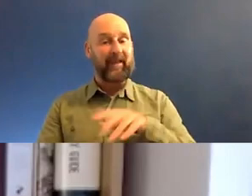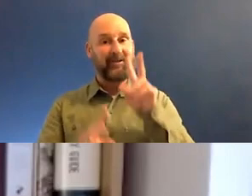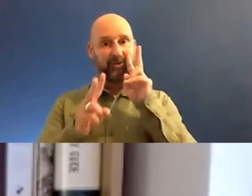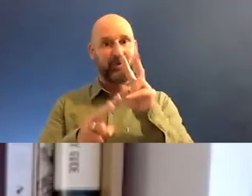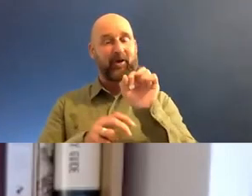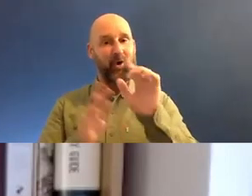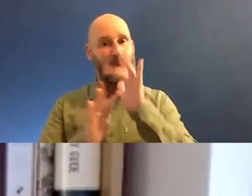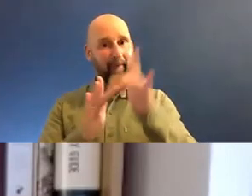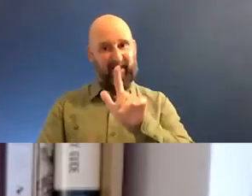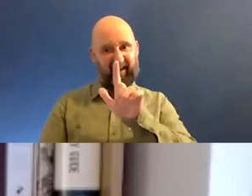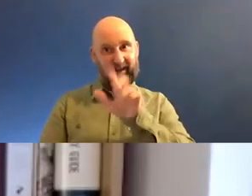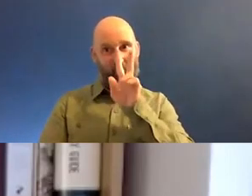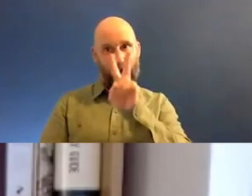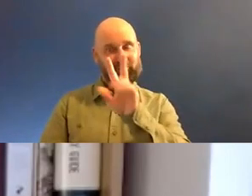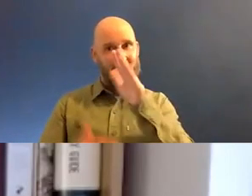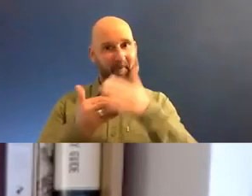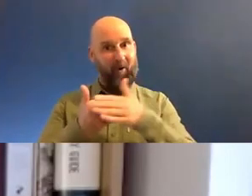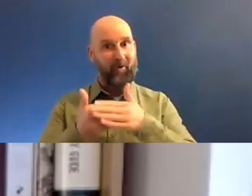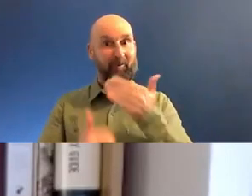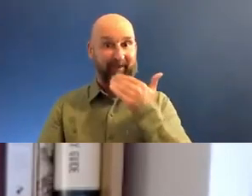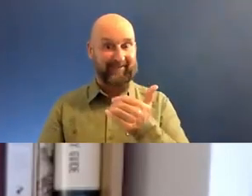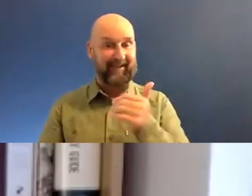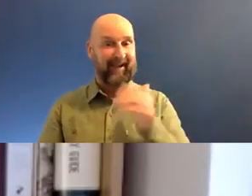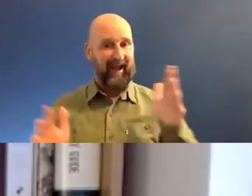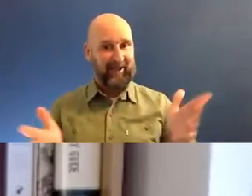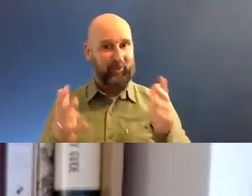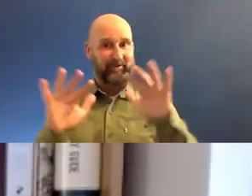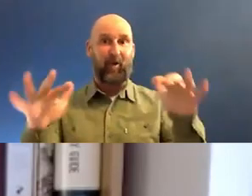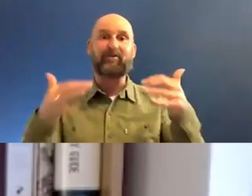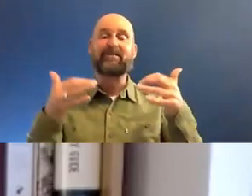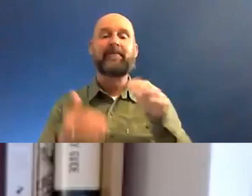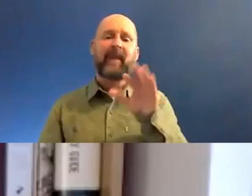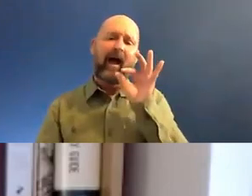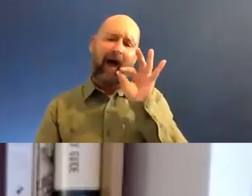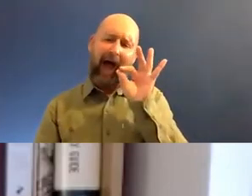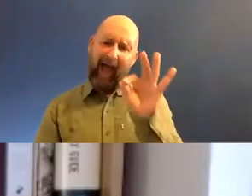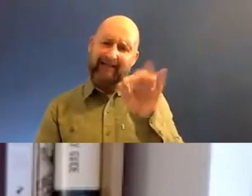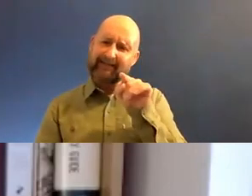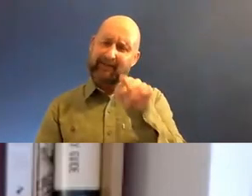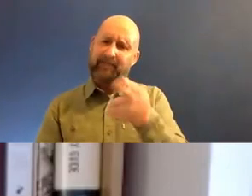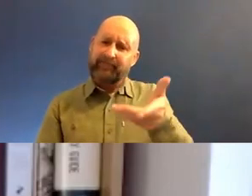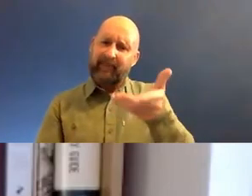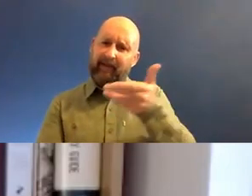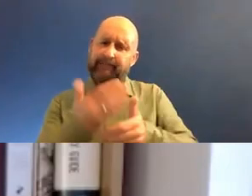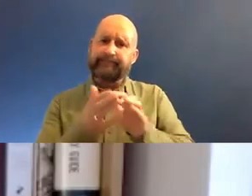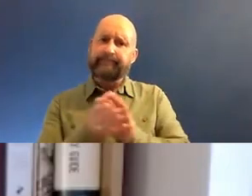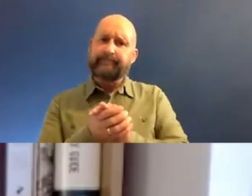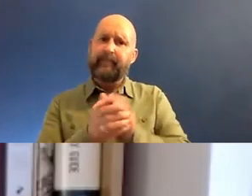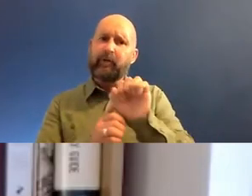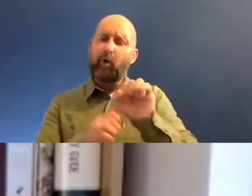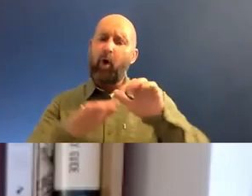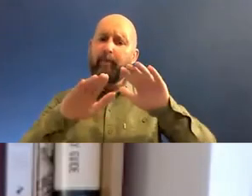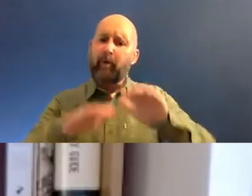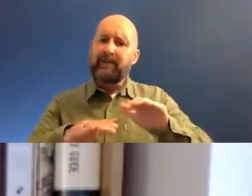onto your website and find more about what you're doing. I wonder if you would mind me asking whether your, your Muslim faith,